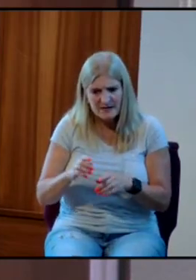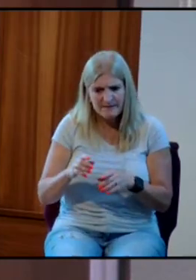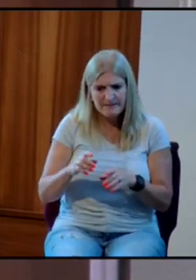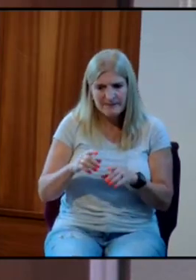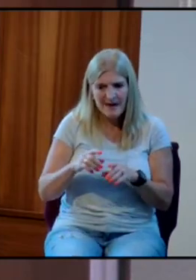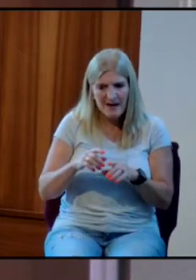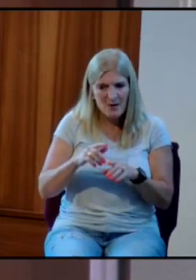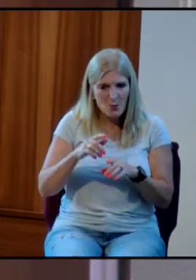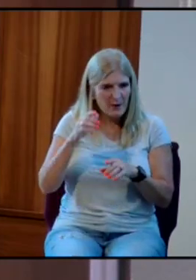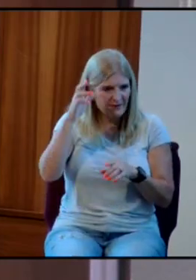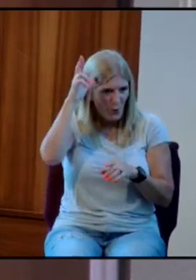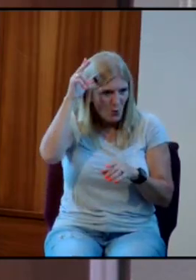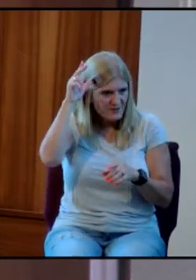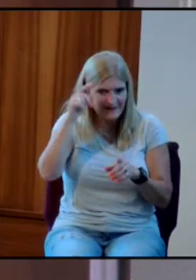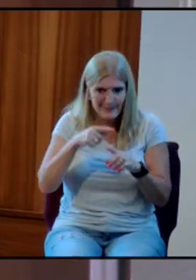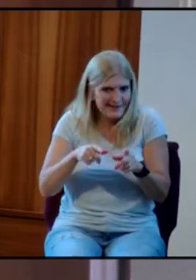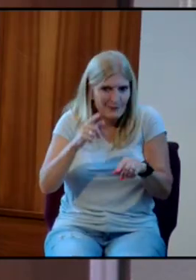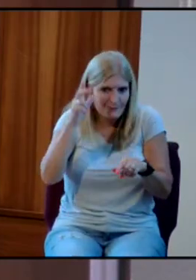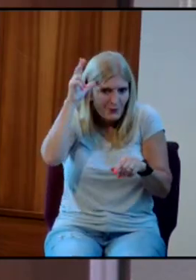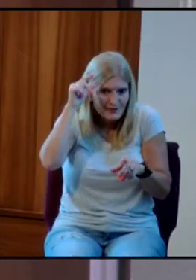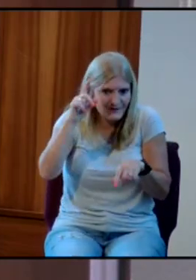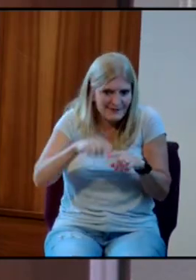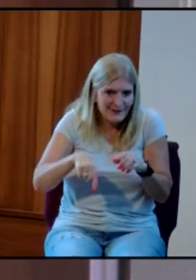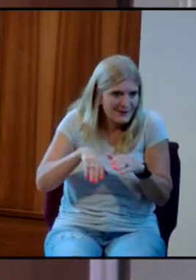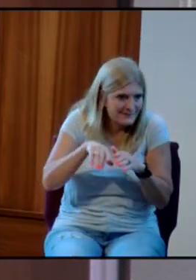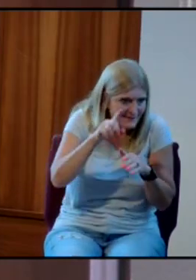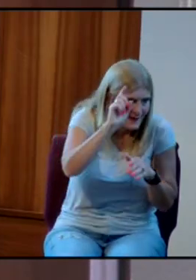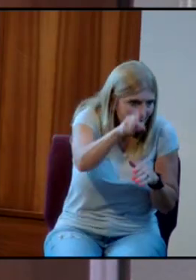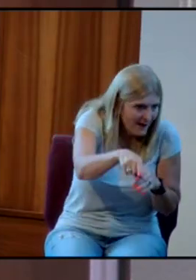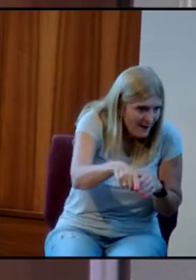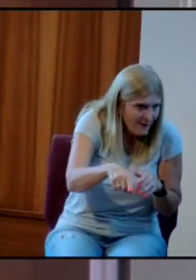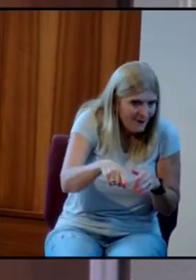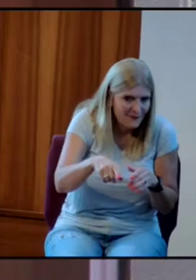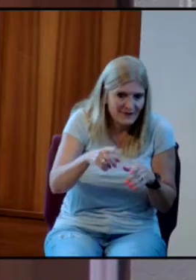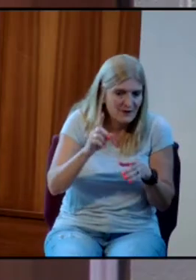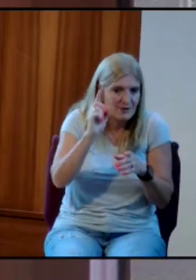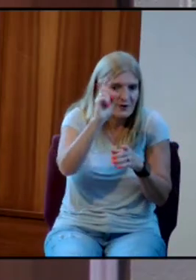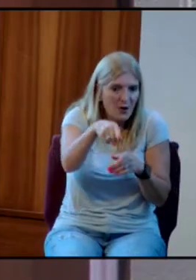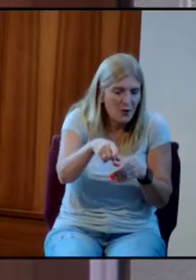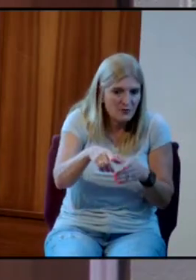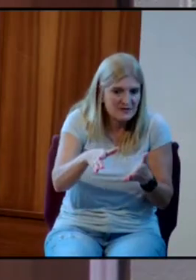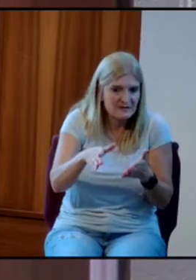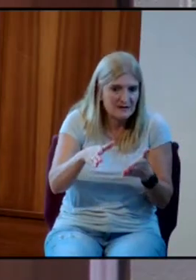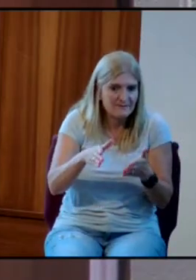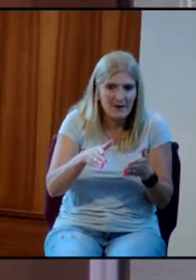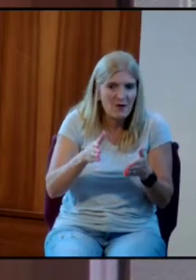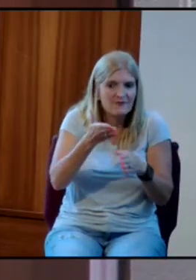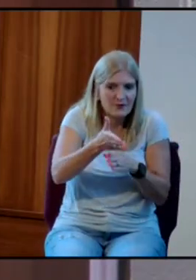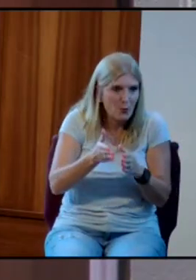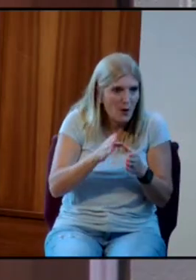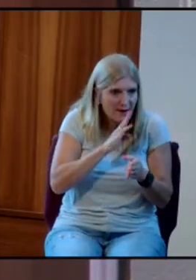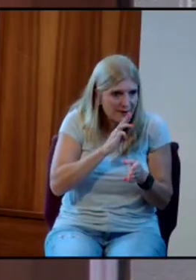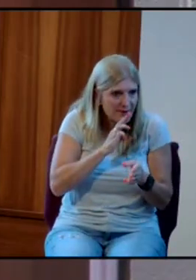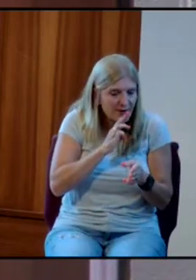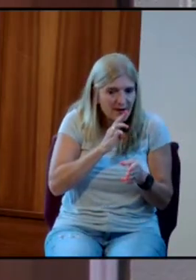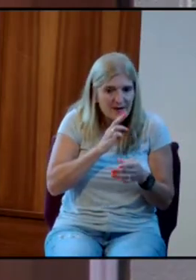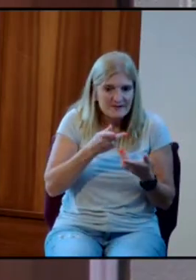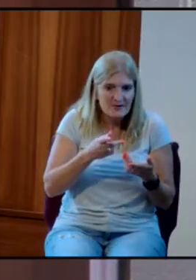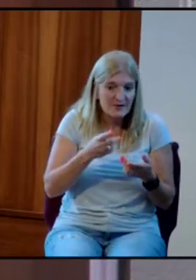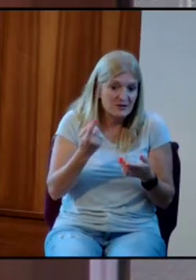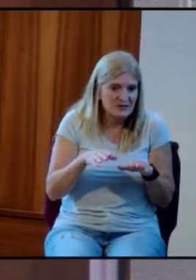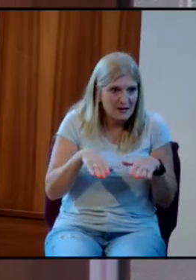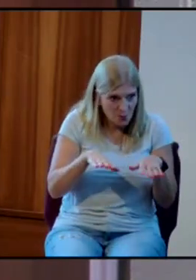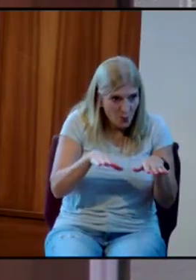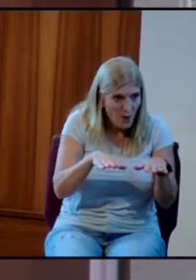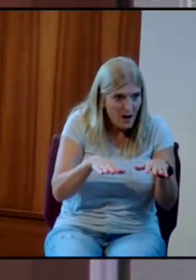horses over to Cuba, so they just made them all infantry. And the Spanish had